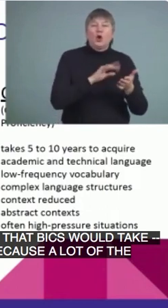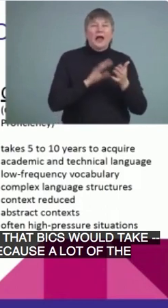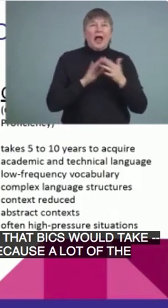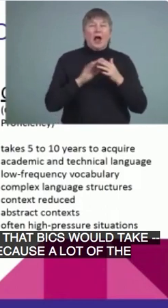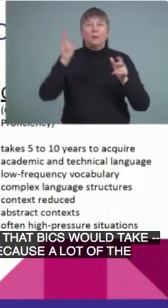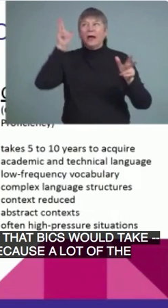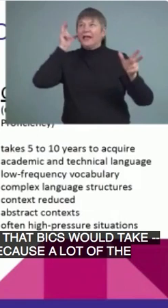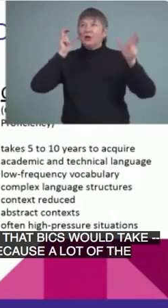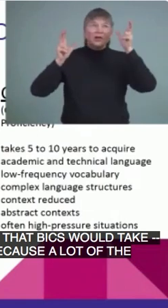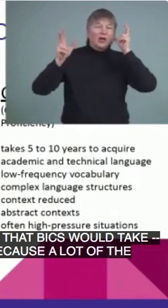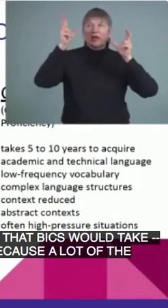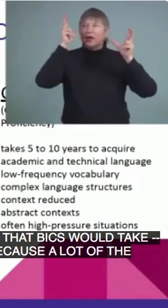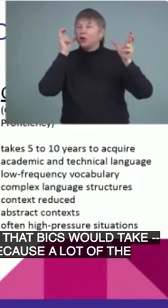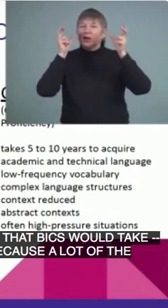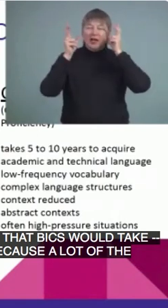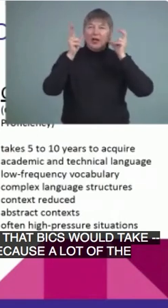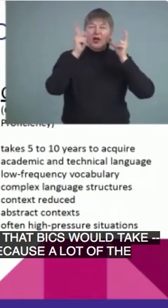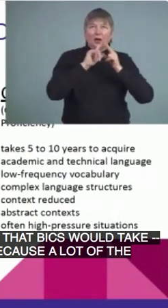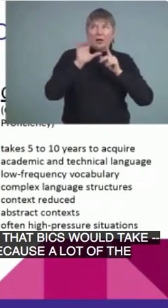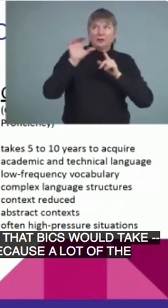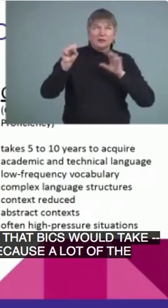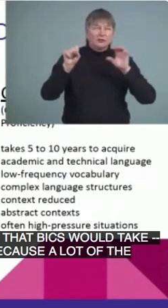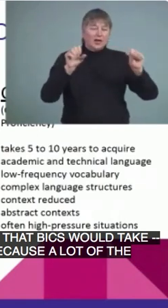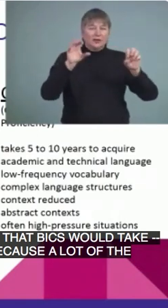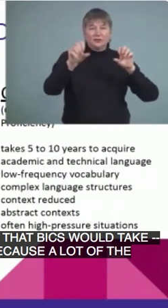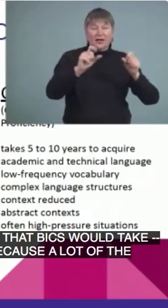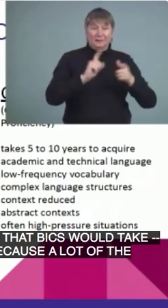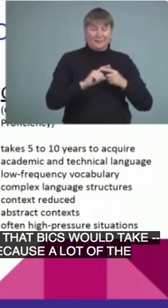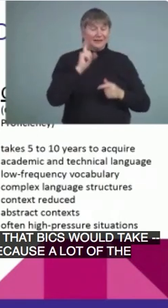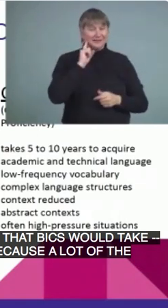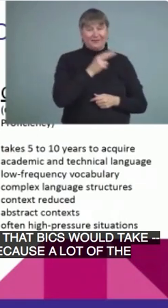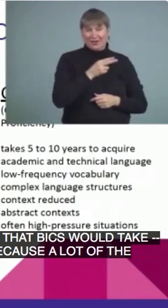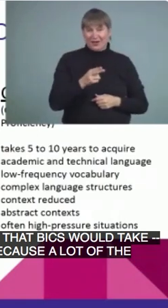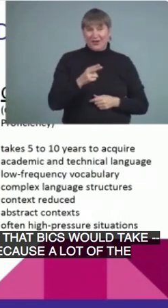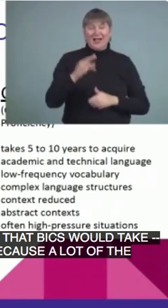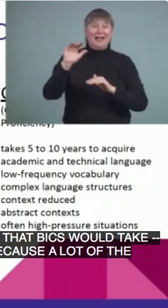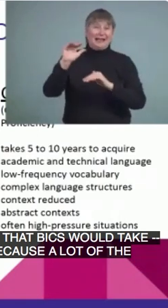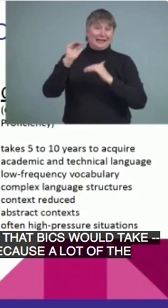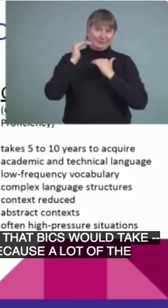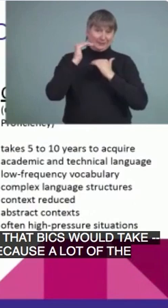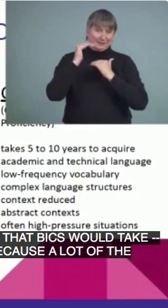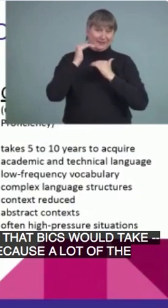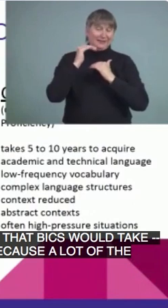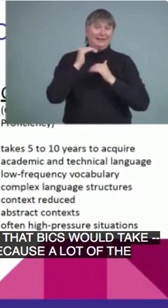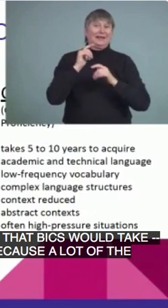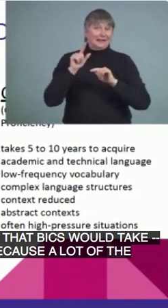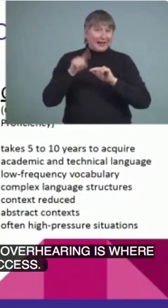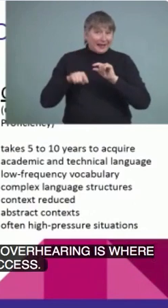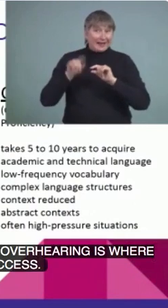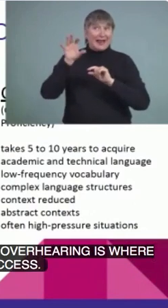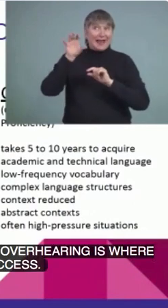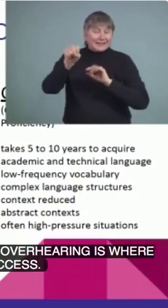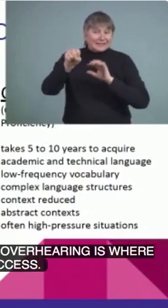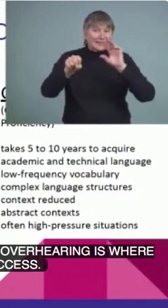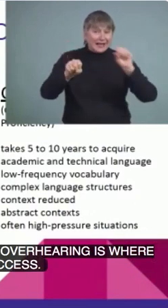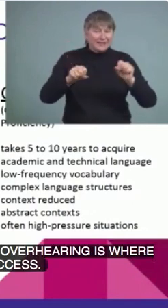overhearing is where students have that limited or reduced access. So for this reason,